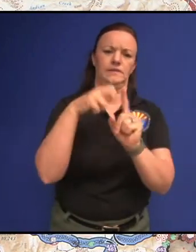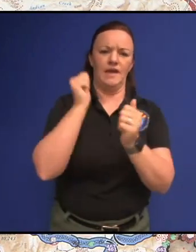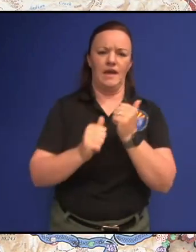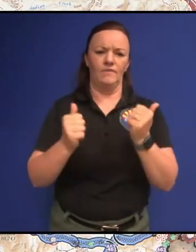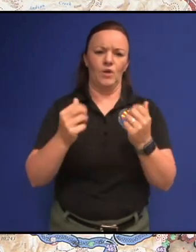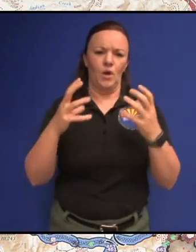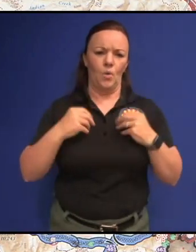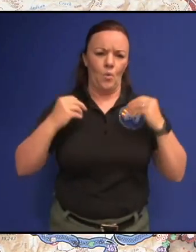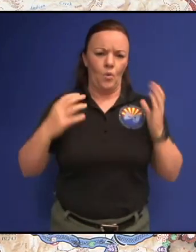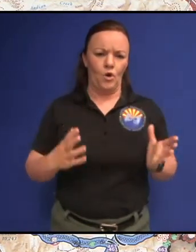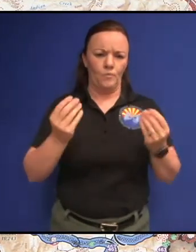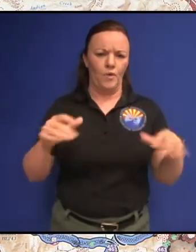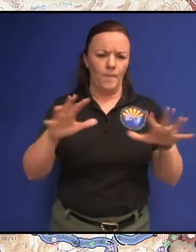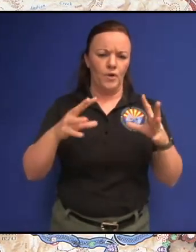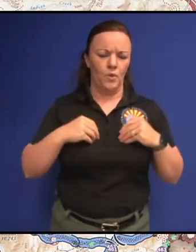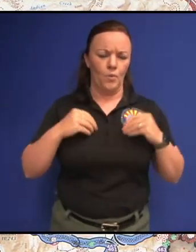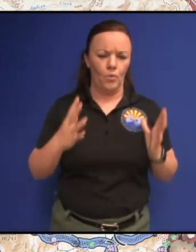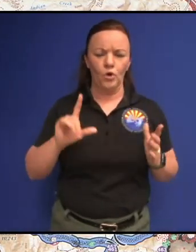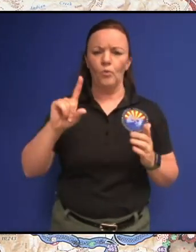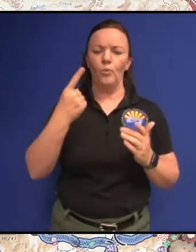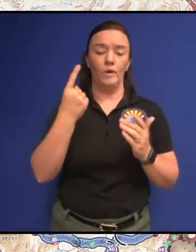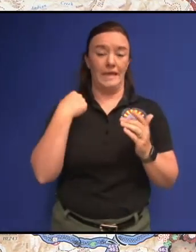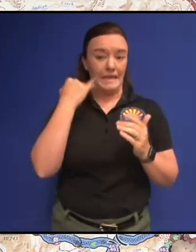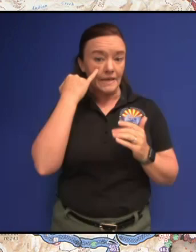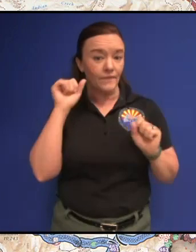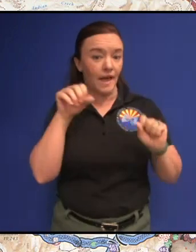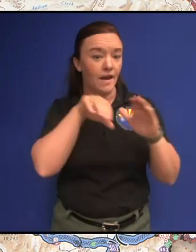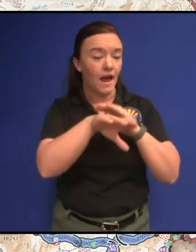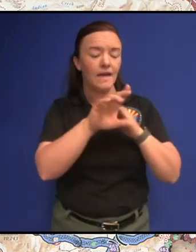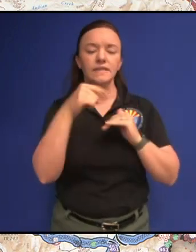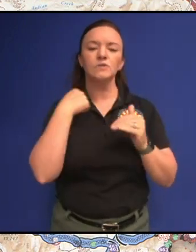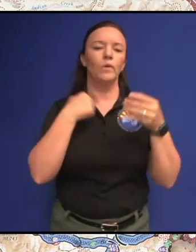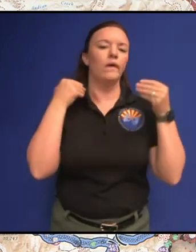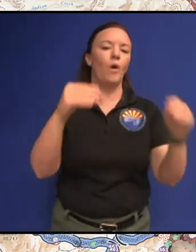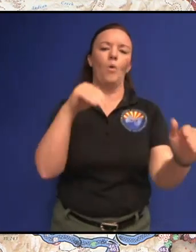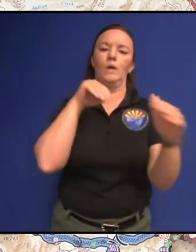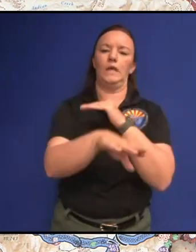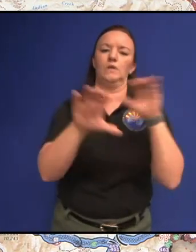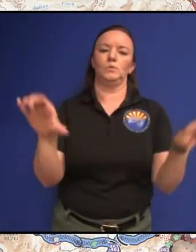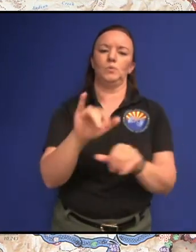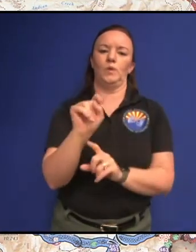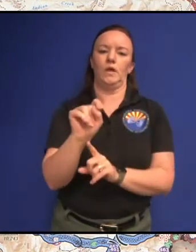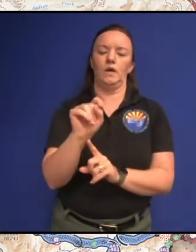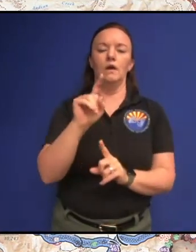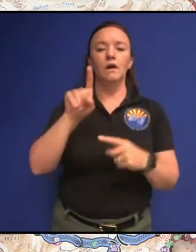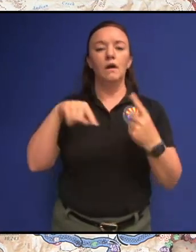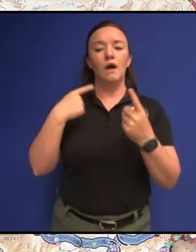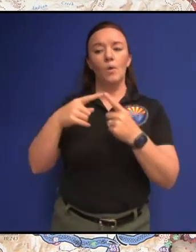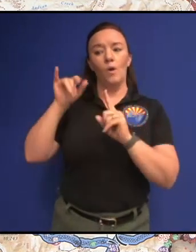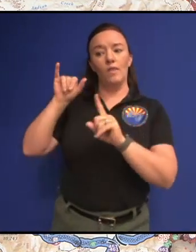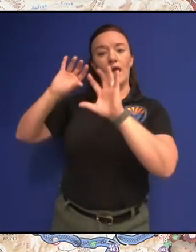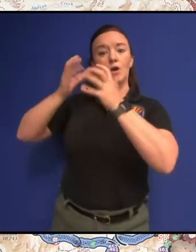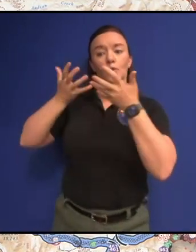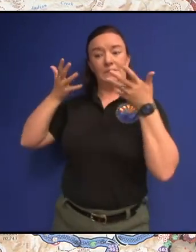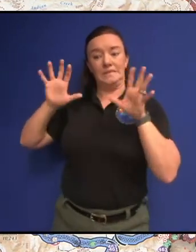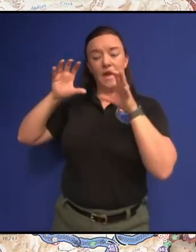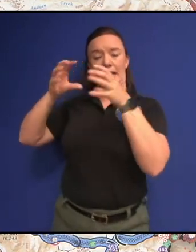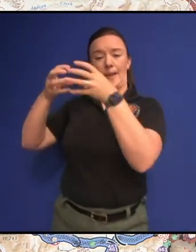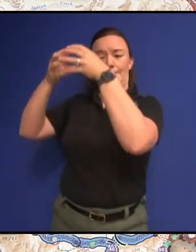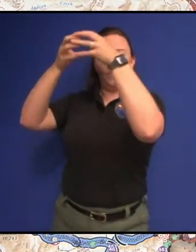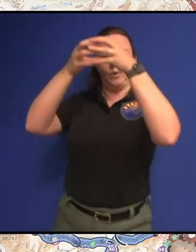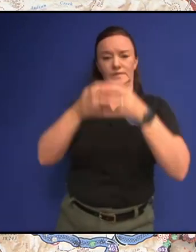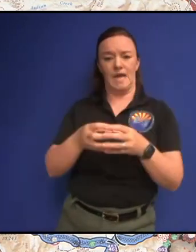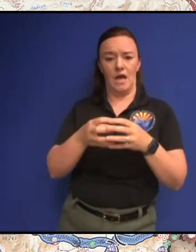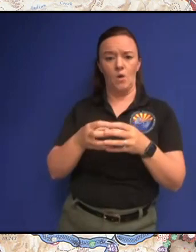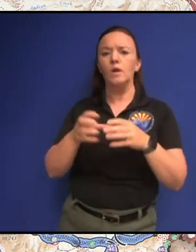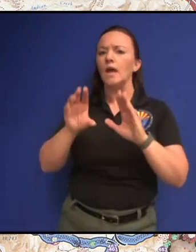and we just go in and do the work if we can get access because once this group is done here and then they move down here that's a half a day to